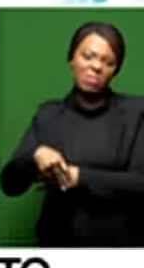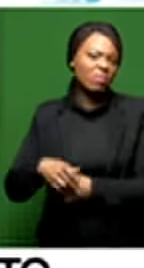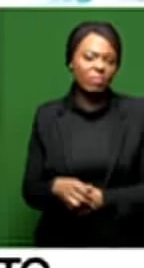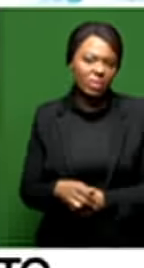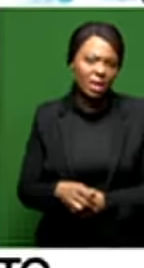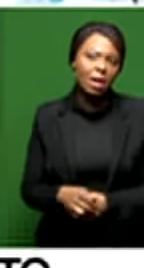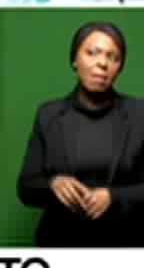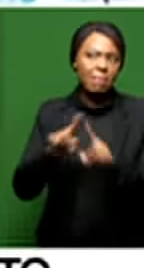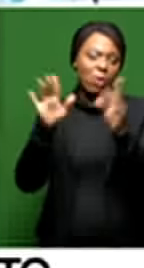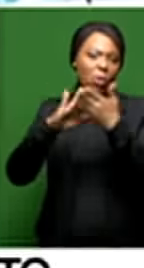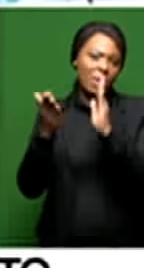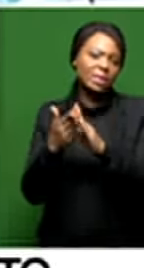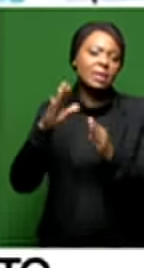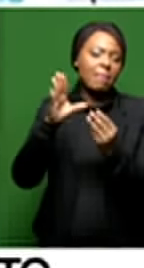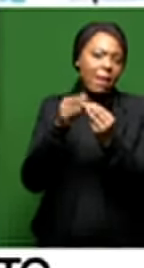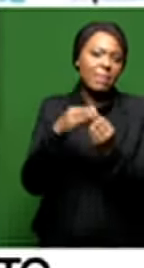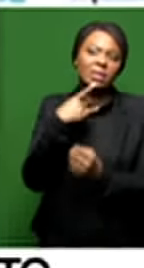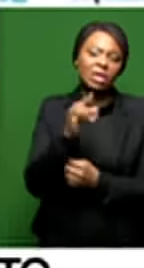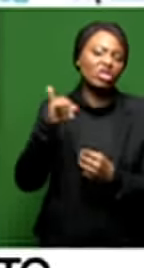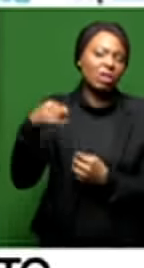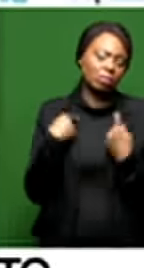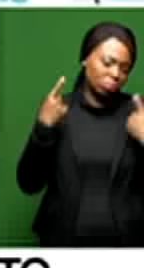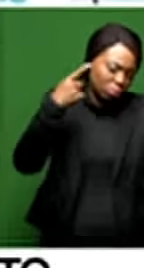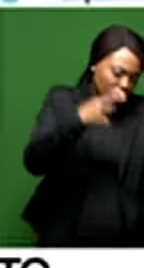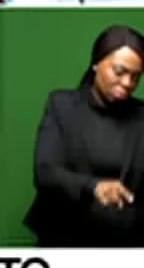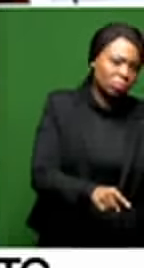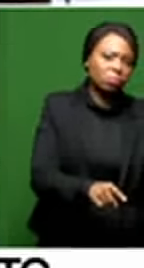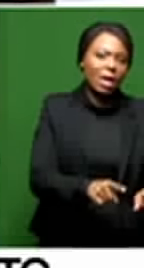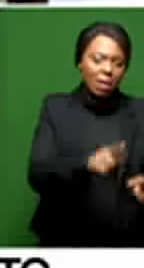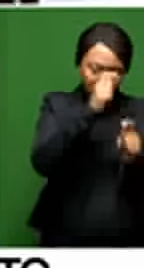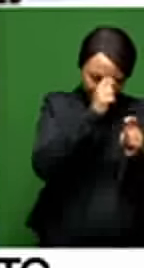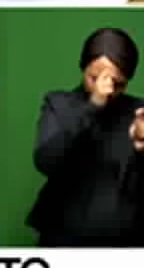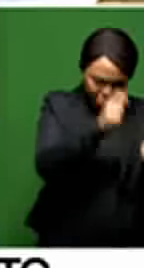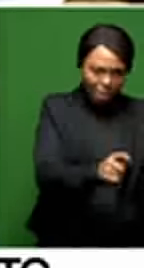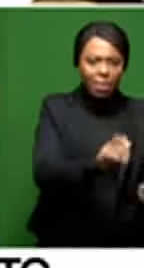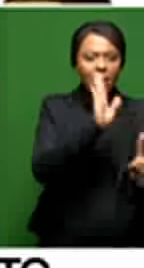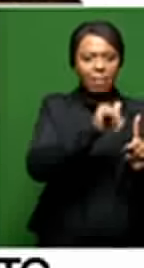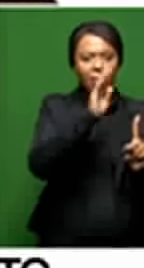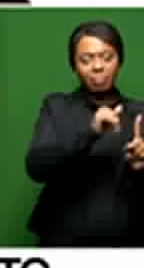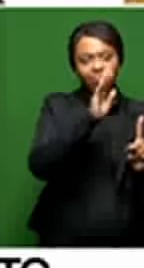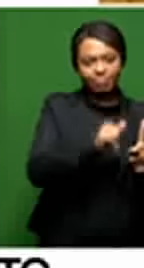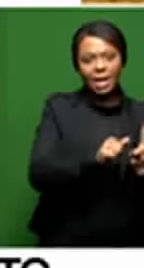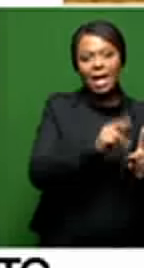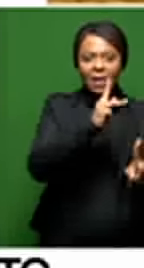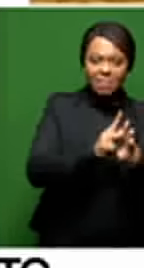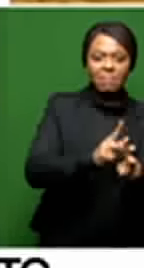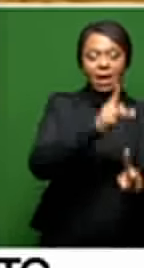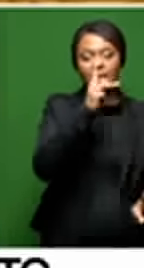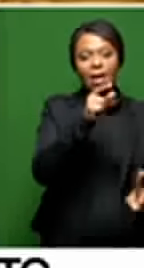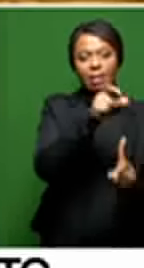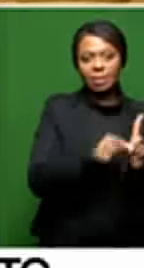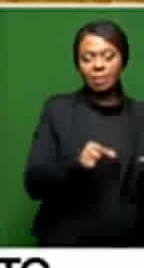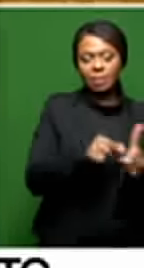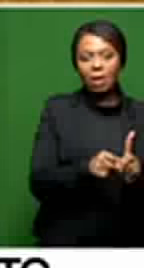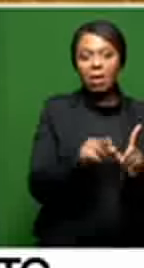Community members have told us that are also here today to bid their final farewells to Gama Gwazam Sibi.